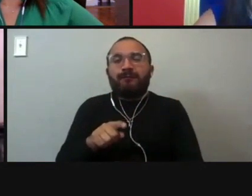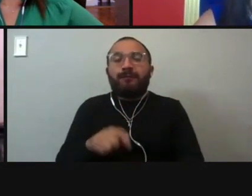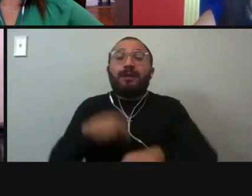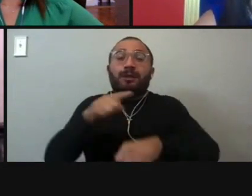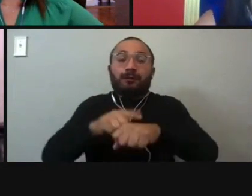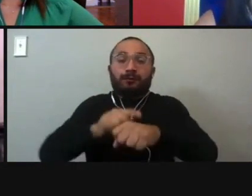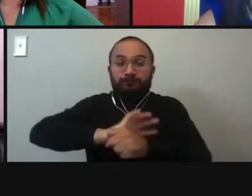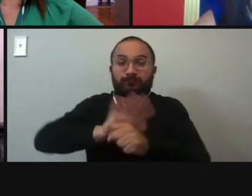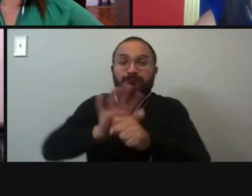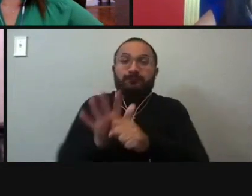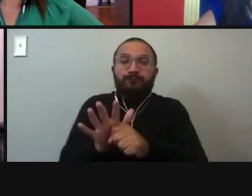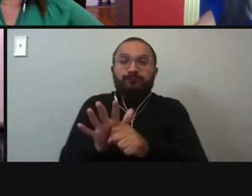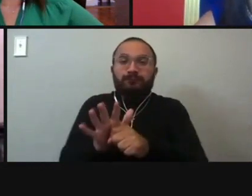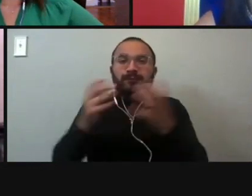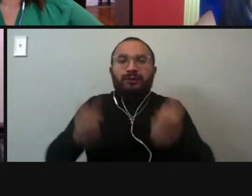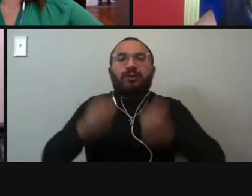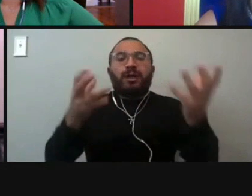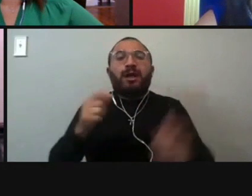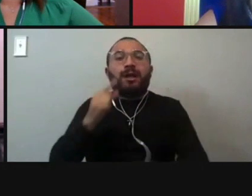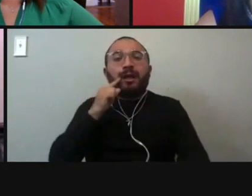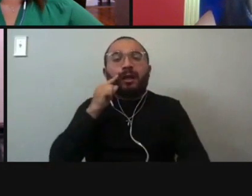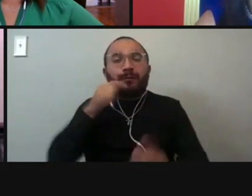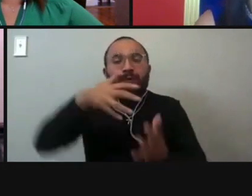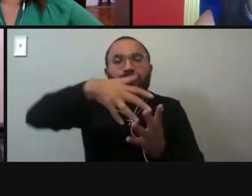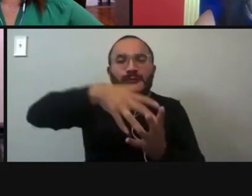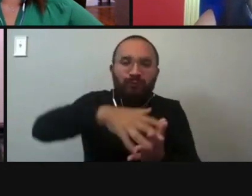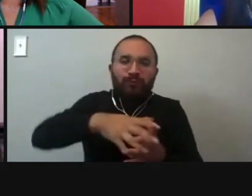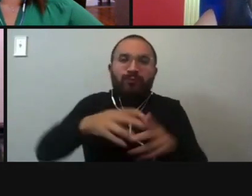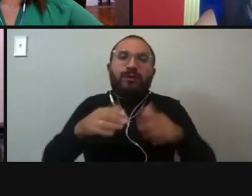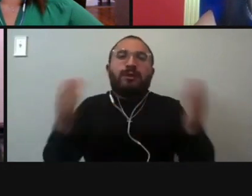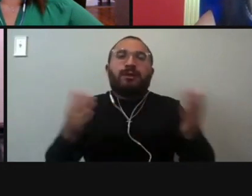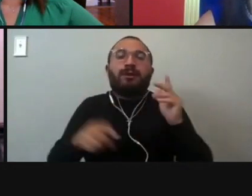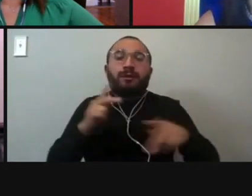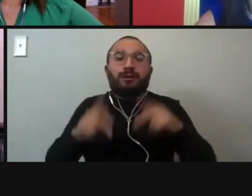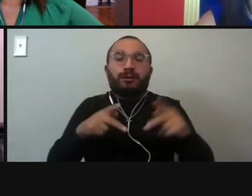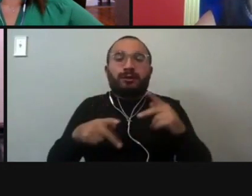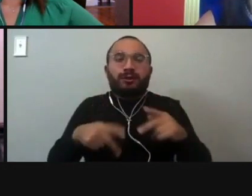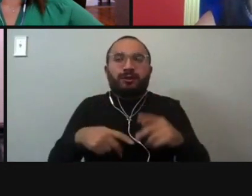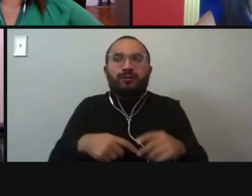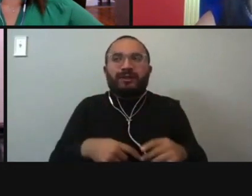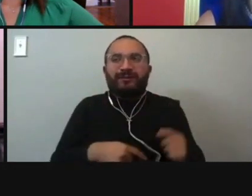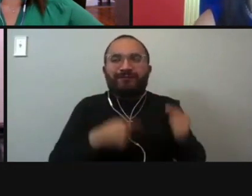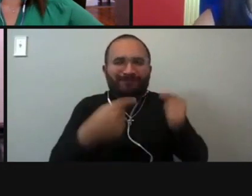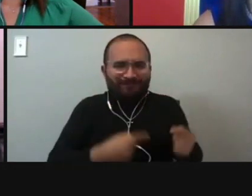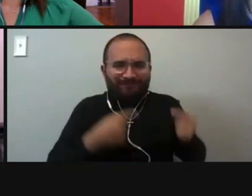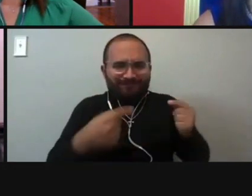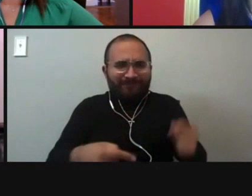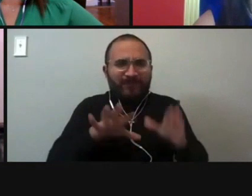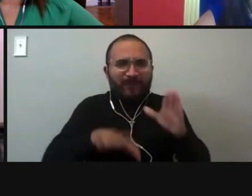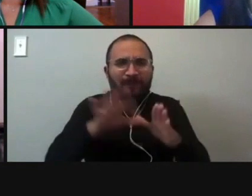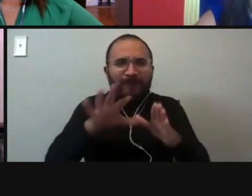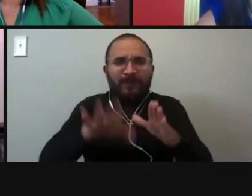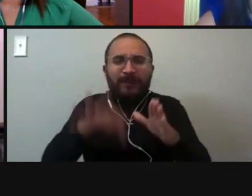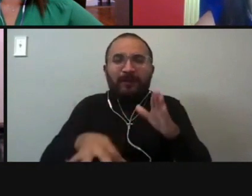San Antonians and residents of Bexar County are struggling to find meaningful employment and are